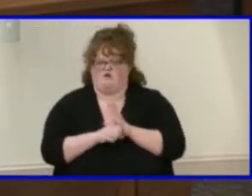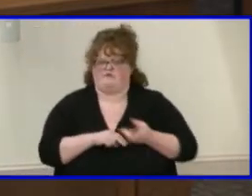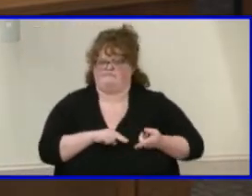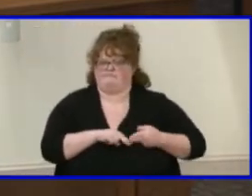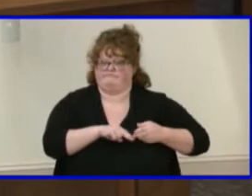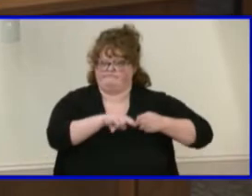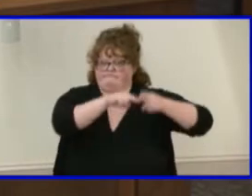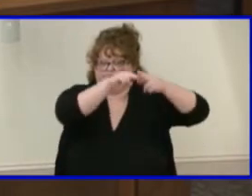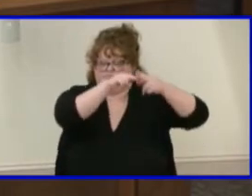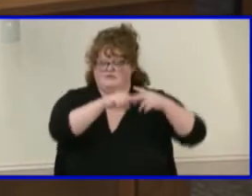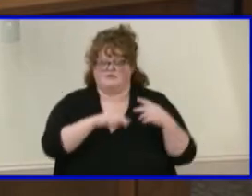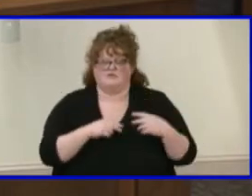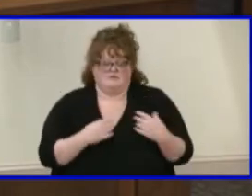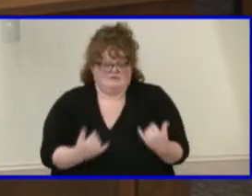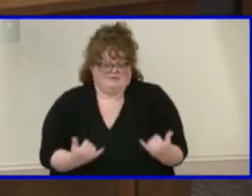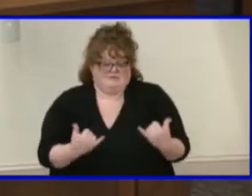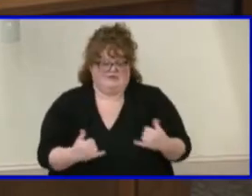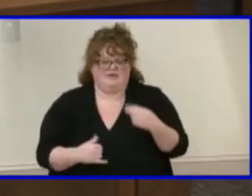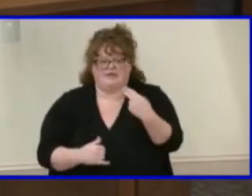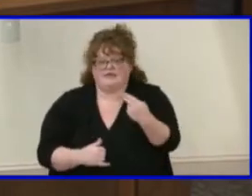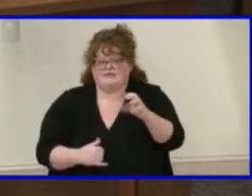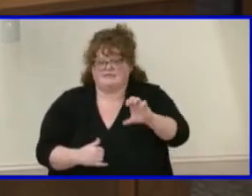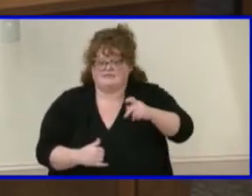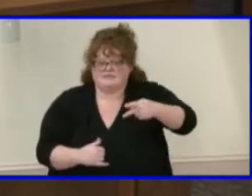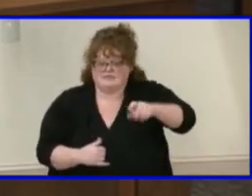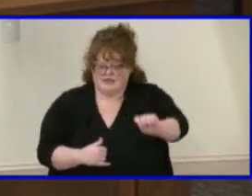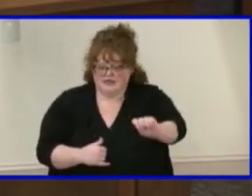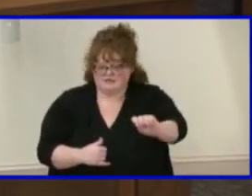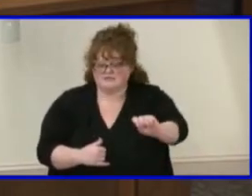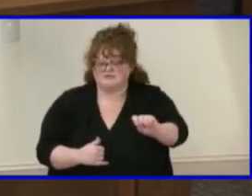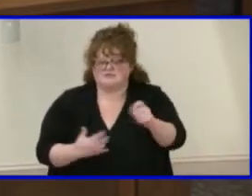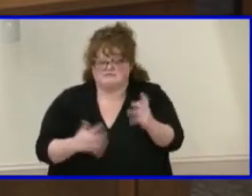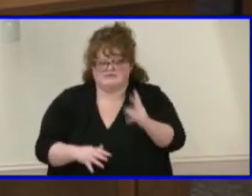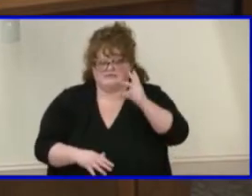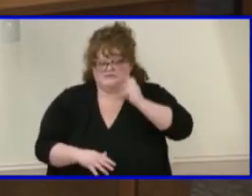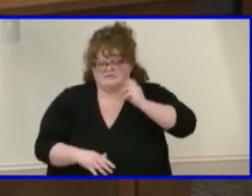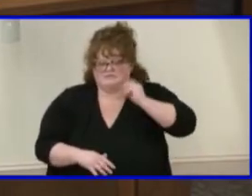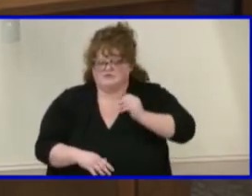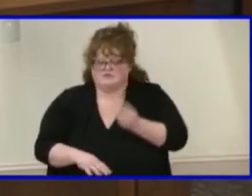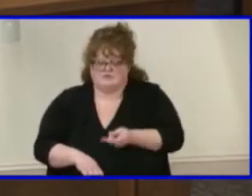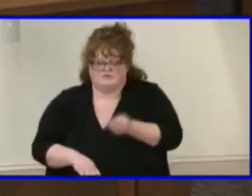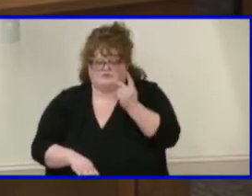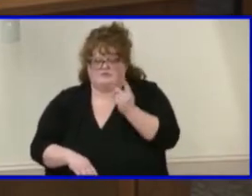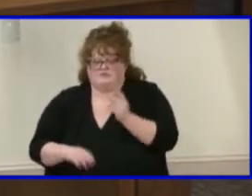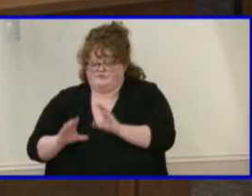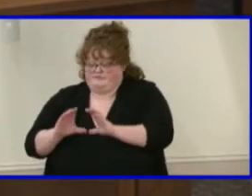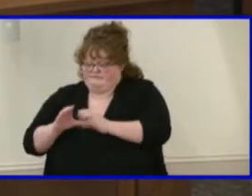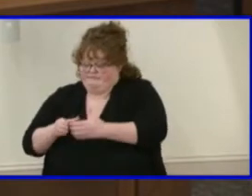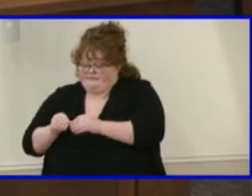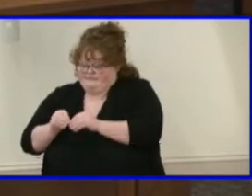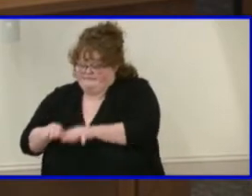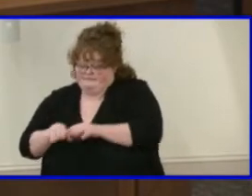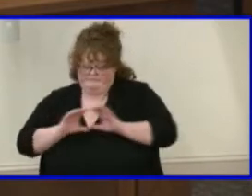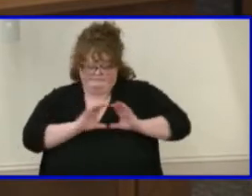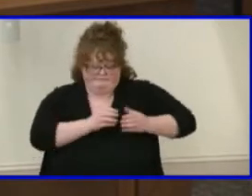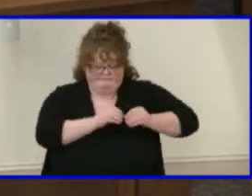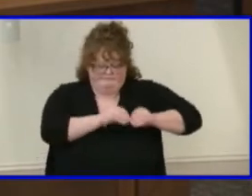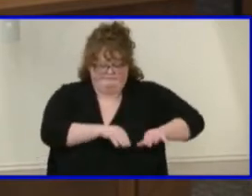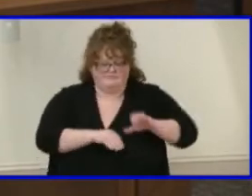HCPS has experienced two what we call clusters or outbreaks of cases,